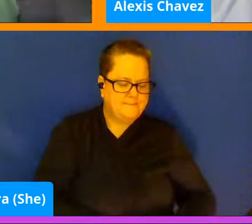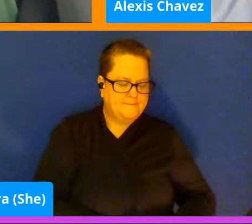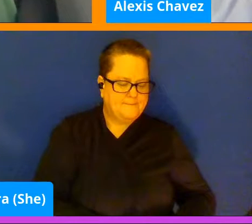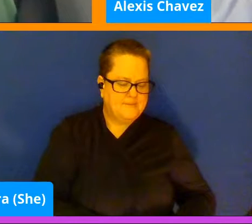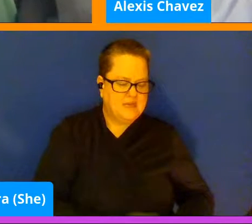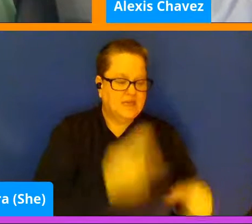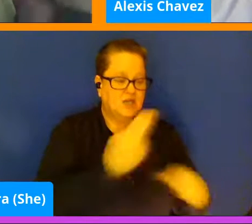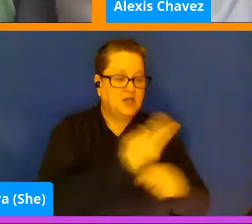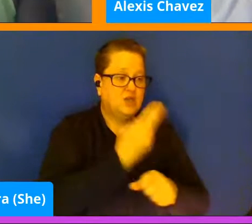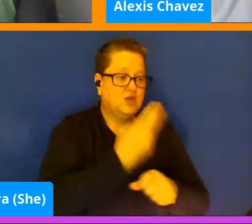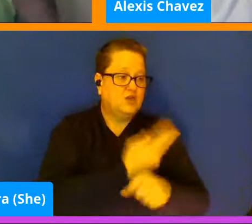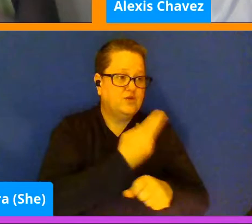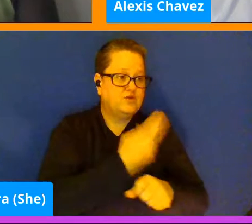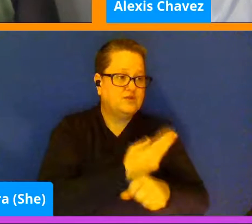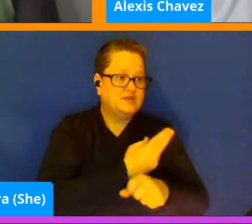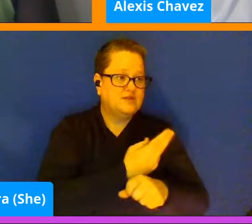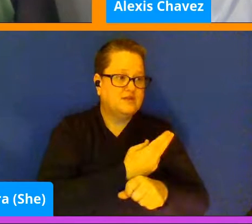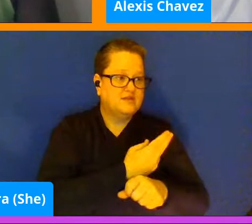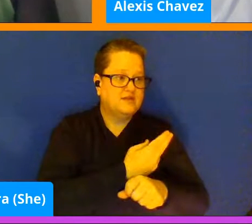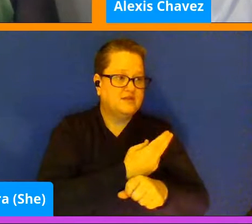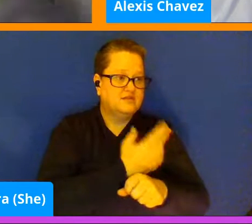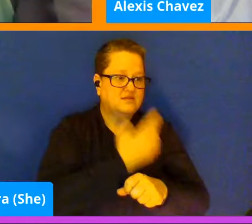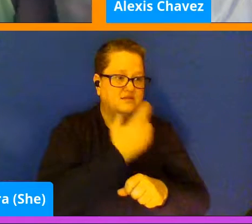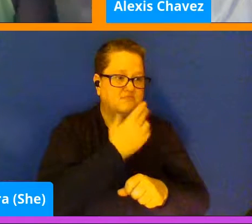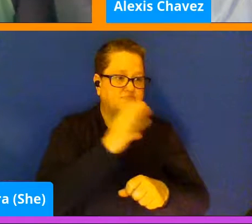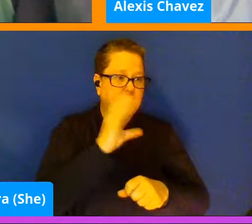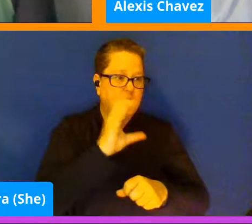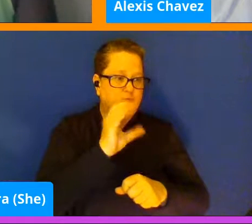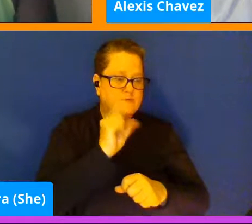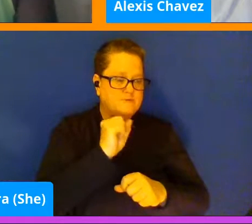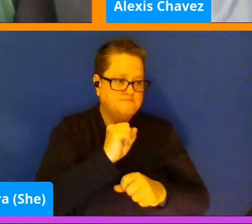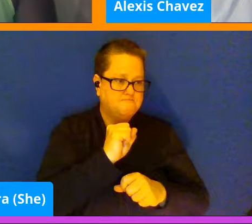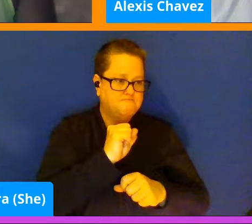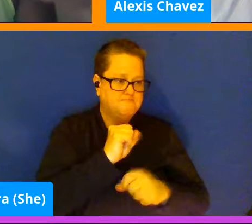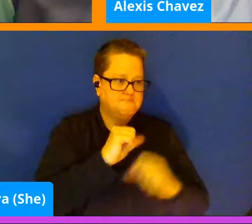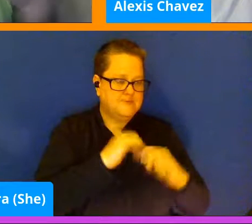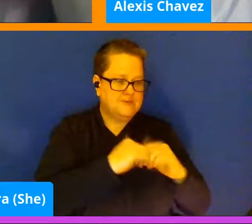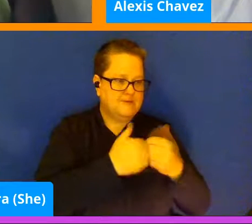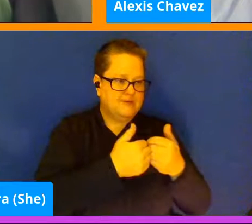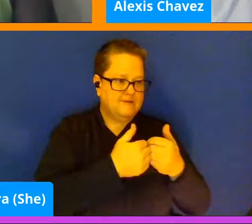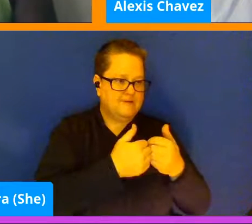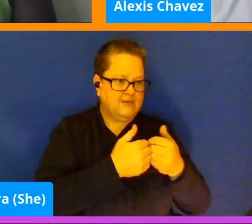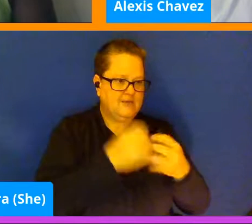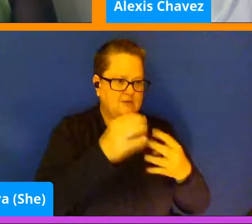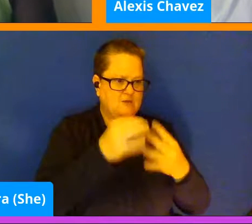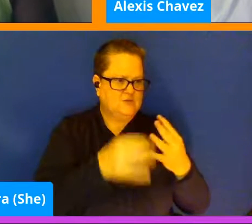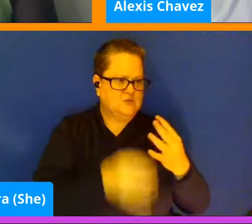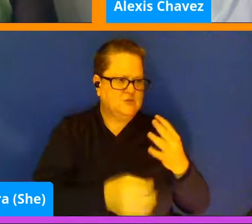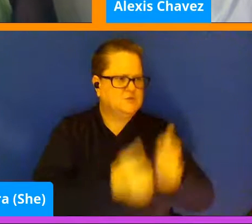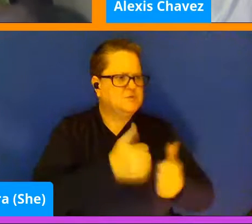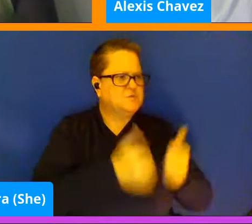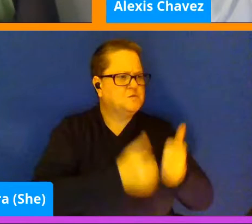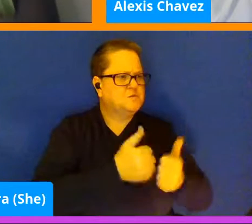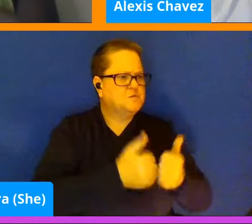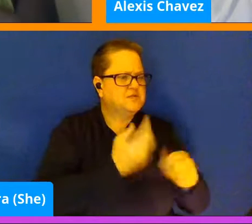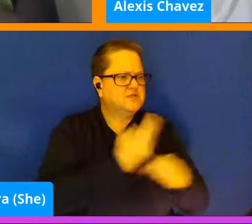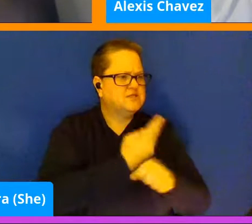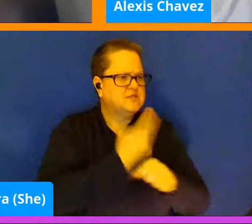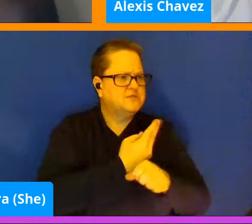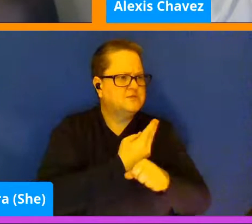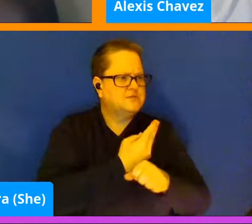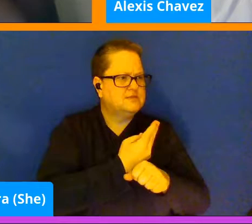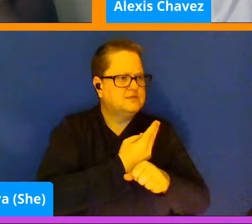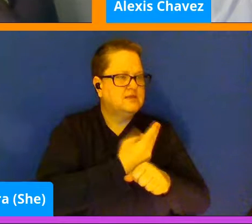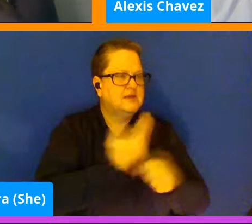these coping tools, how do you choose what one to do? Right? Because